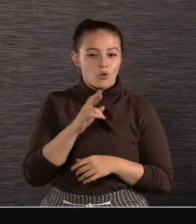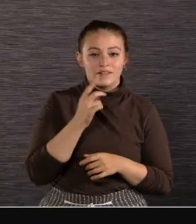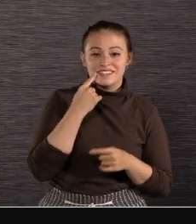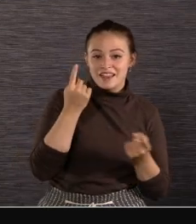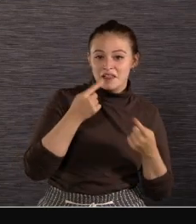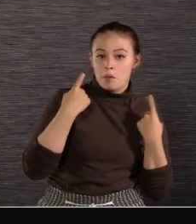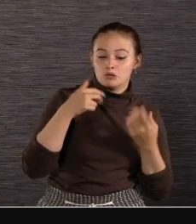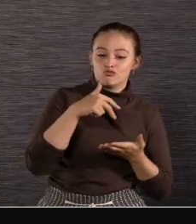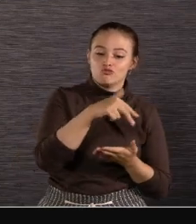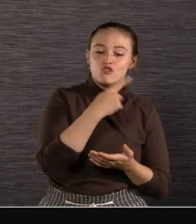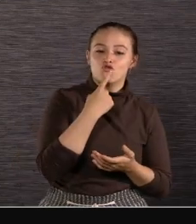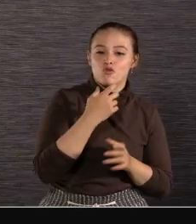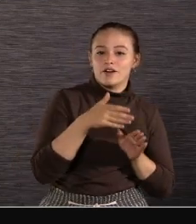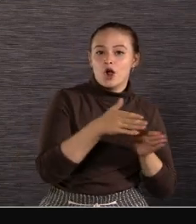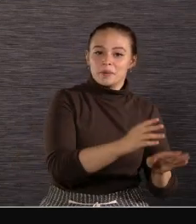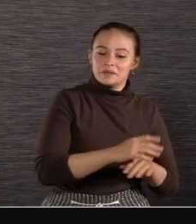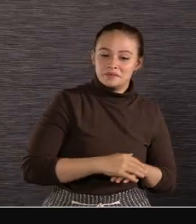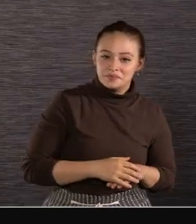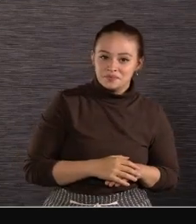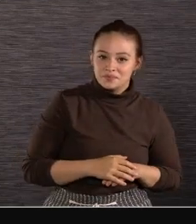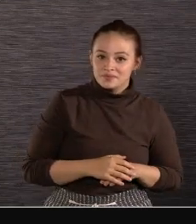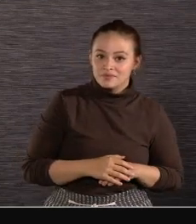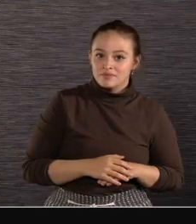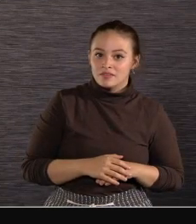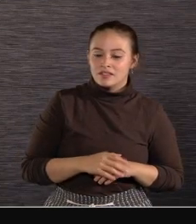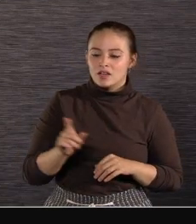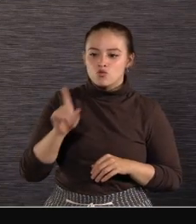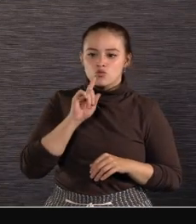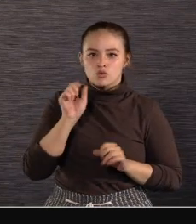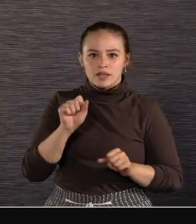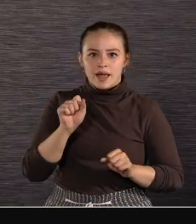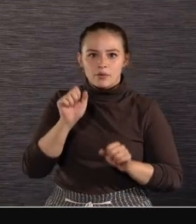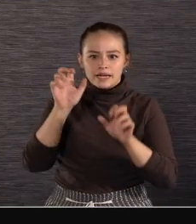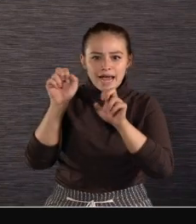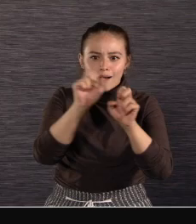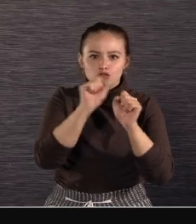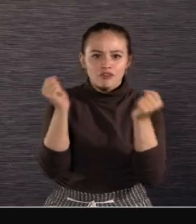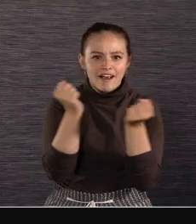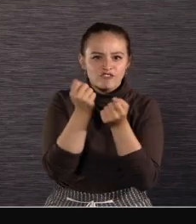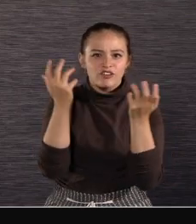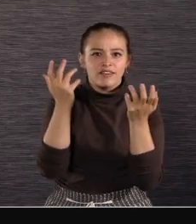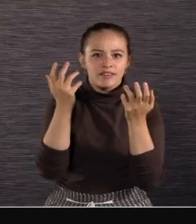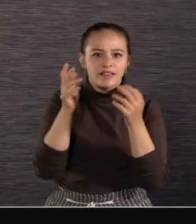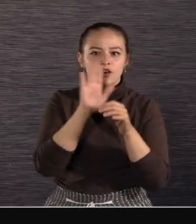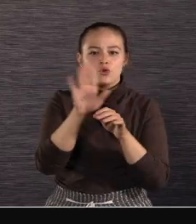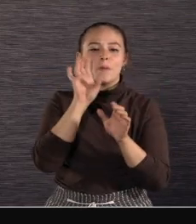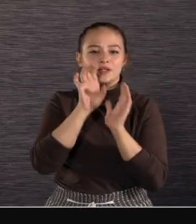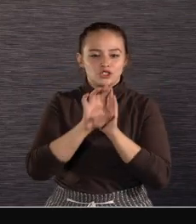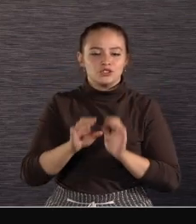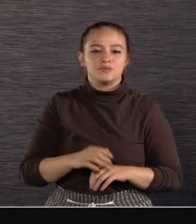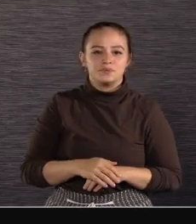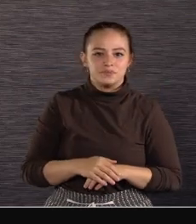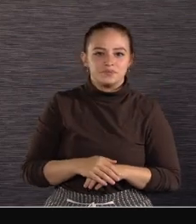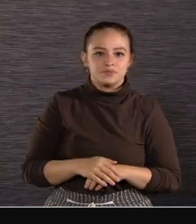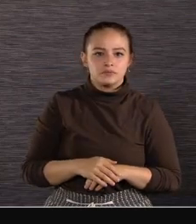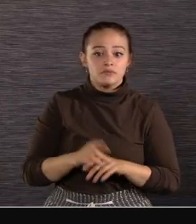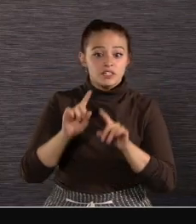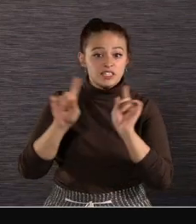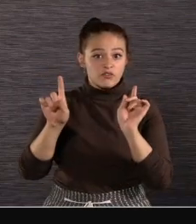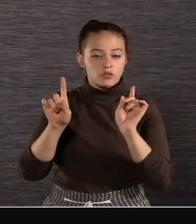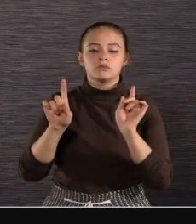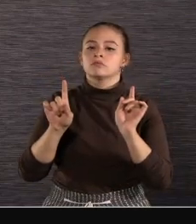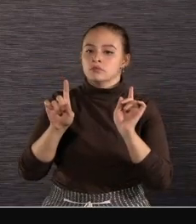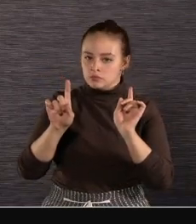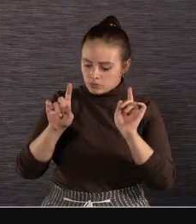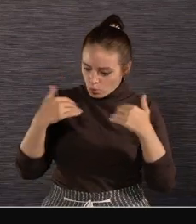carpet Rolling Shudder can introduce Distracting artifacts While Global Shudder Protects the integrity Of your images The difference can be dramatic